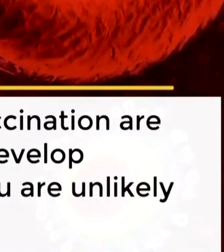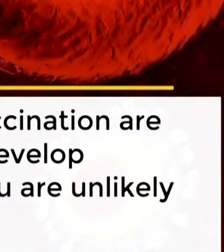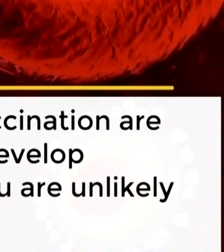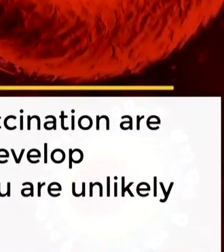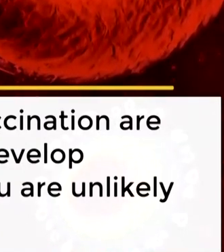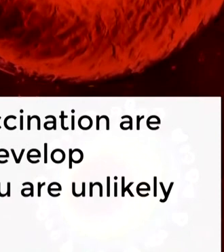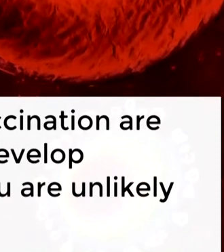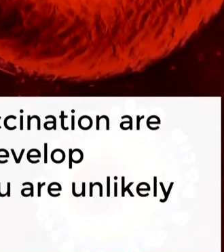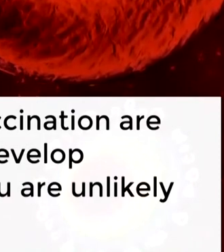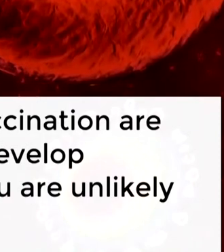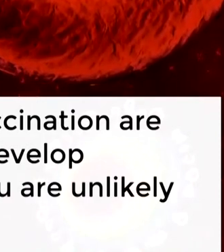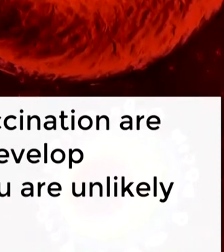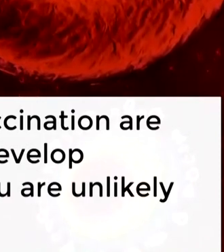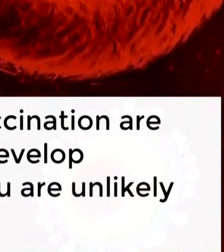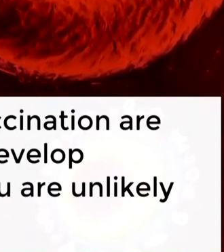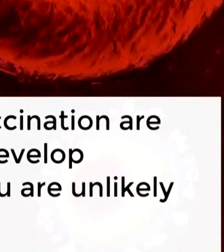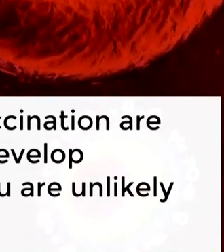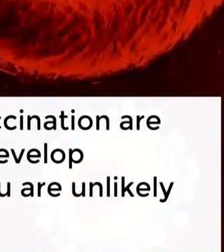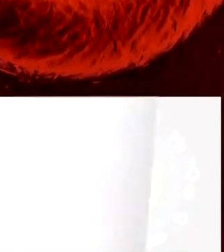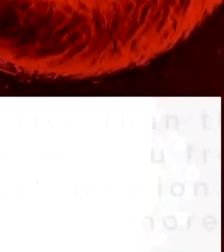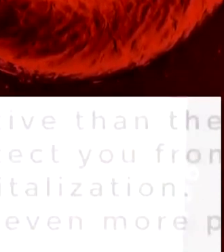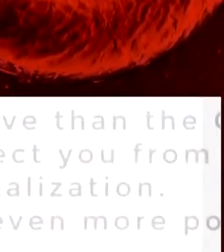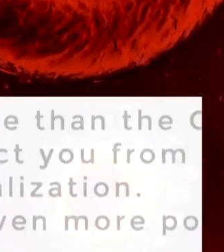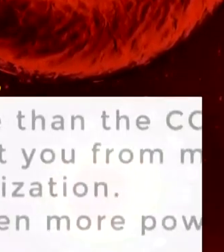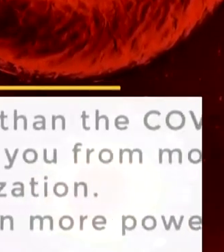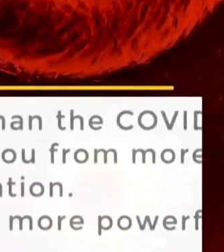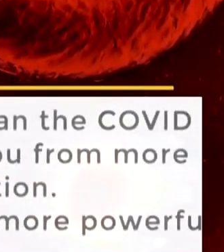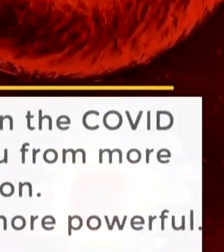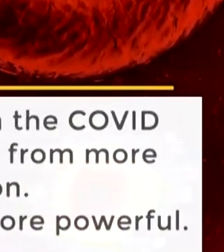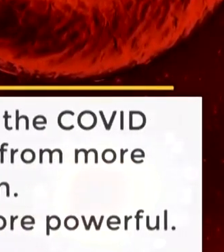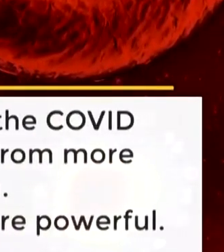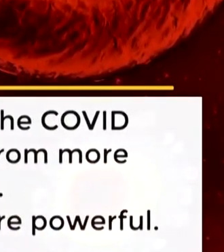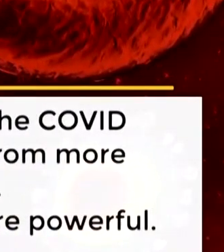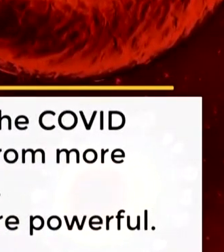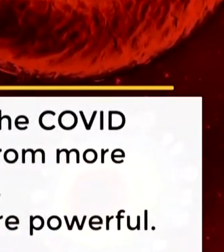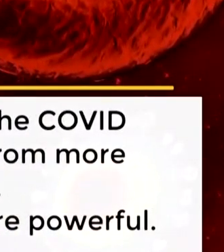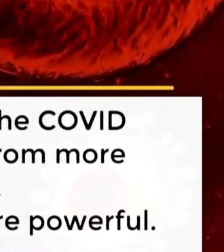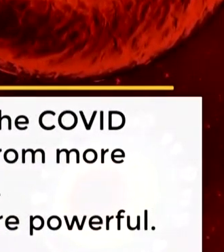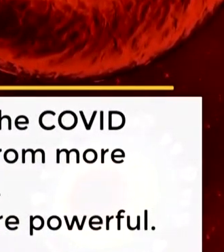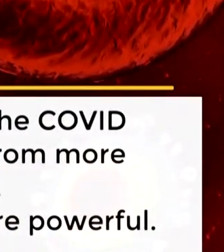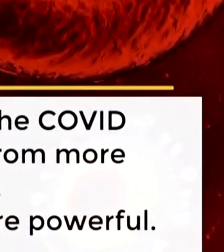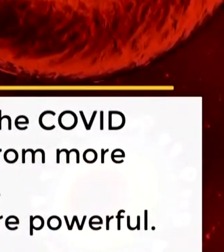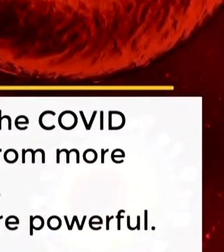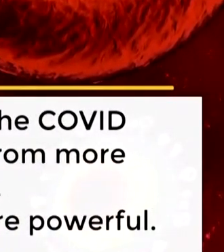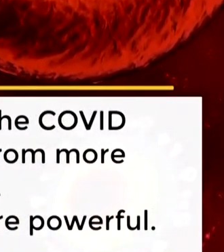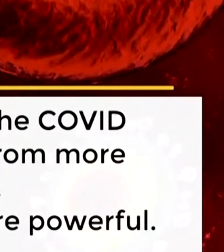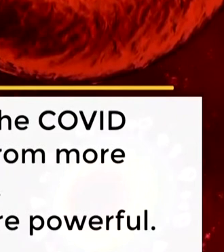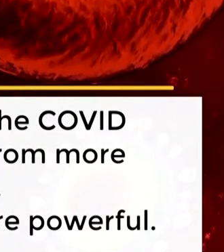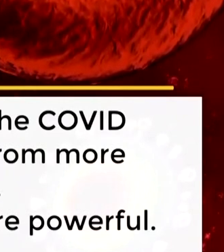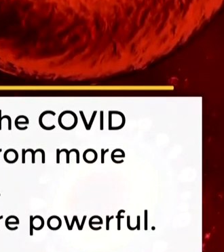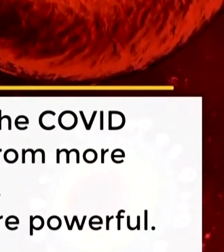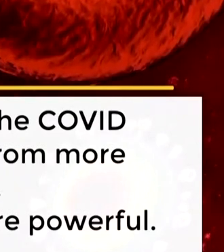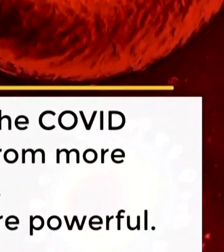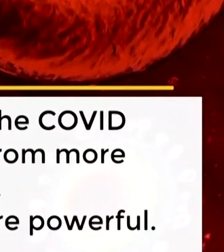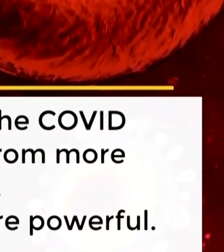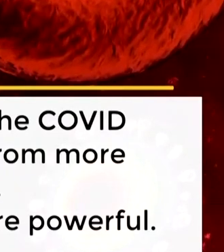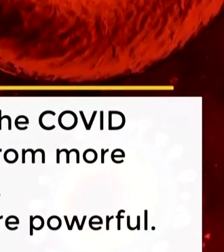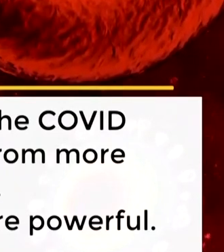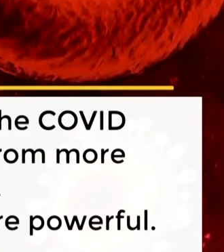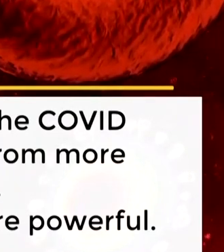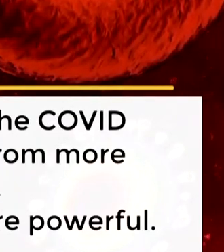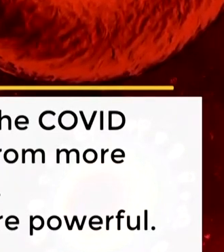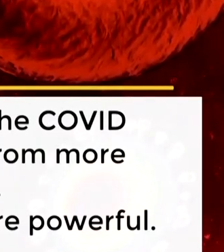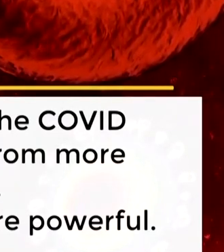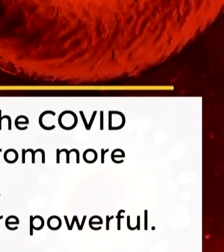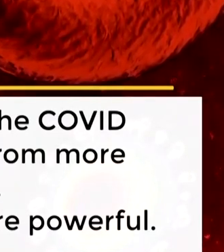you are unlikely to get severely ill. Flu vaccines are less effective than the COVID vaccines, but they can protect